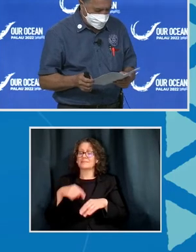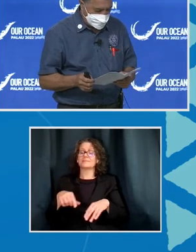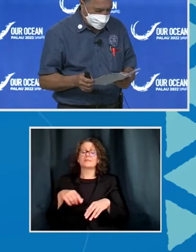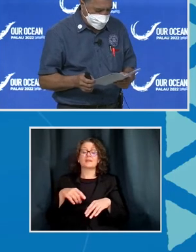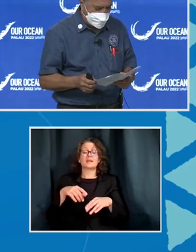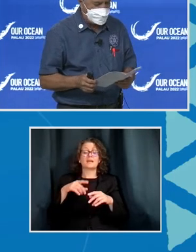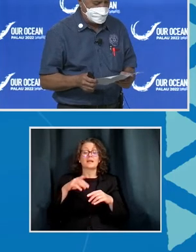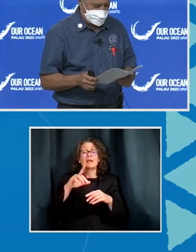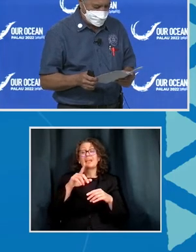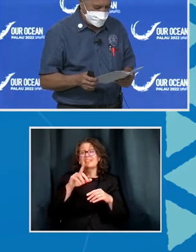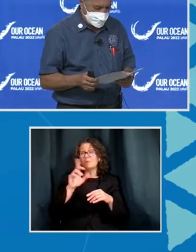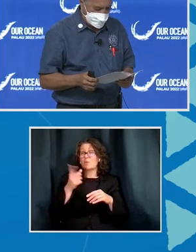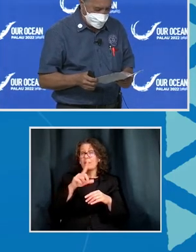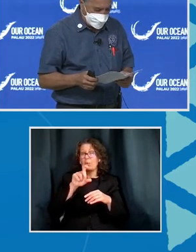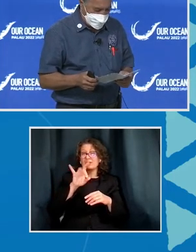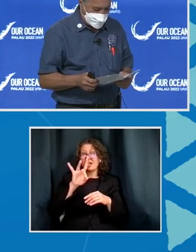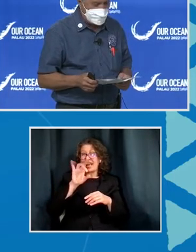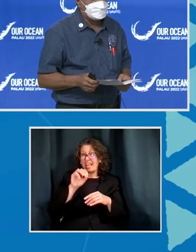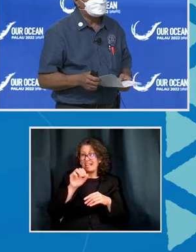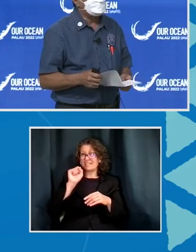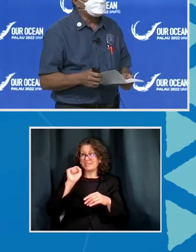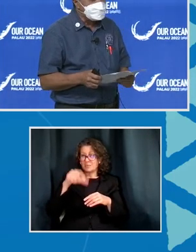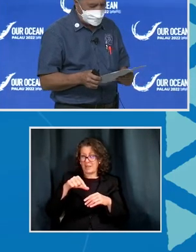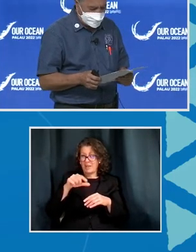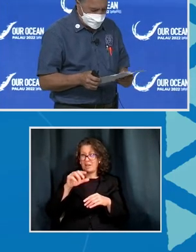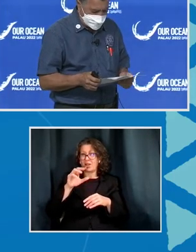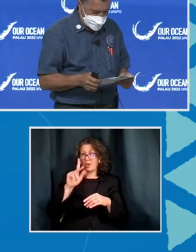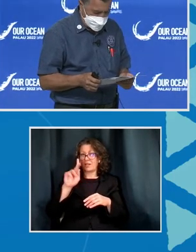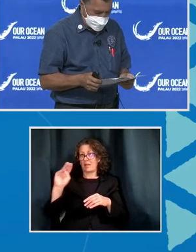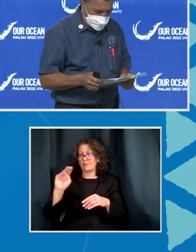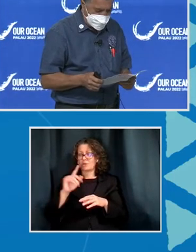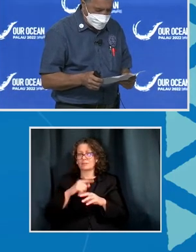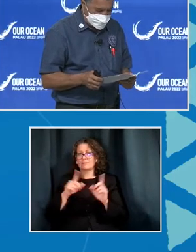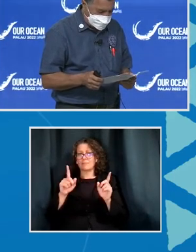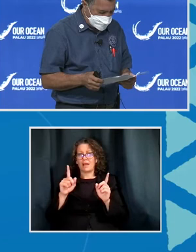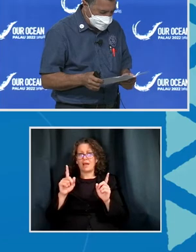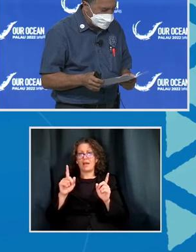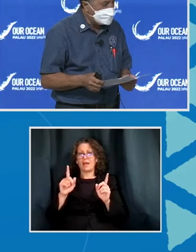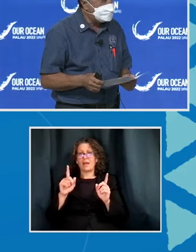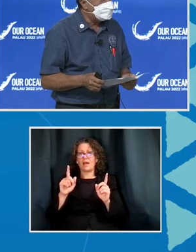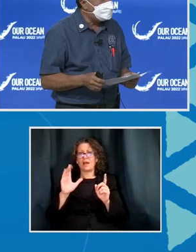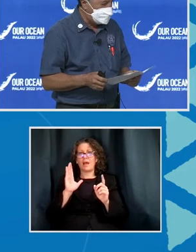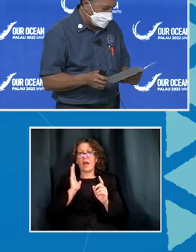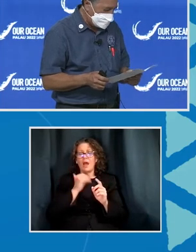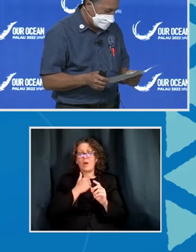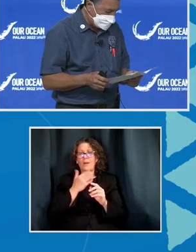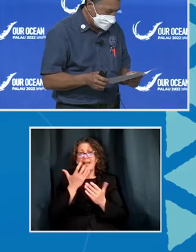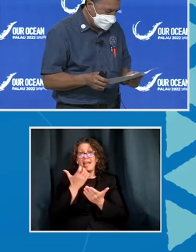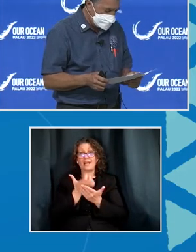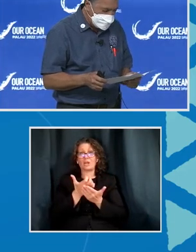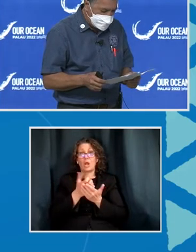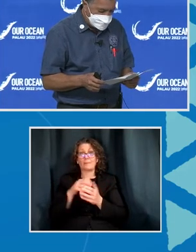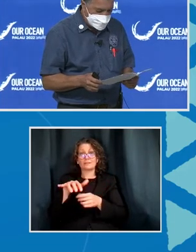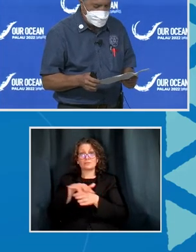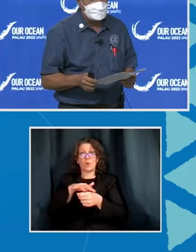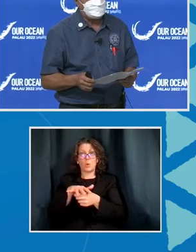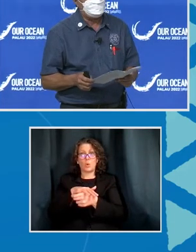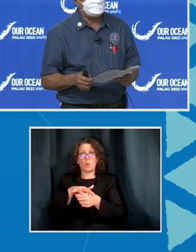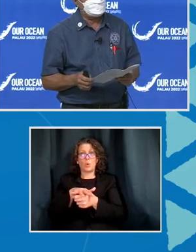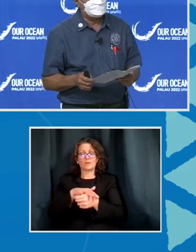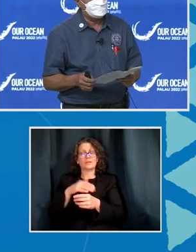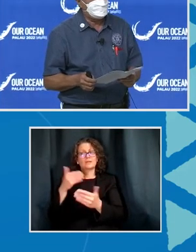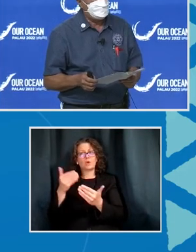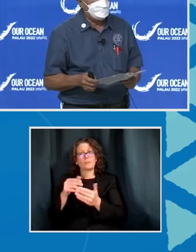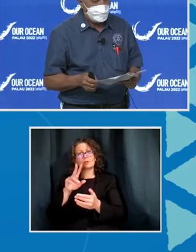kilometers. But our exclusive economic zone is almost 2 million square